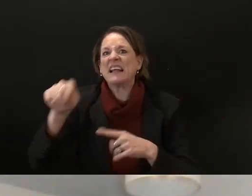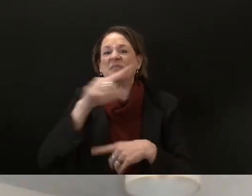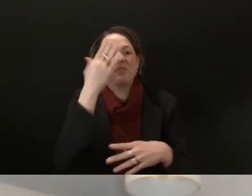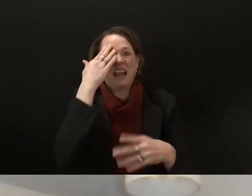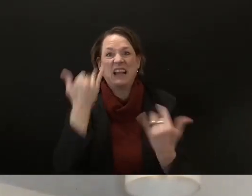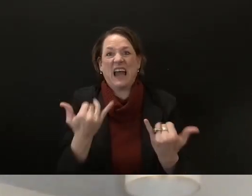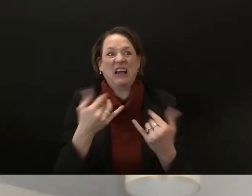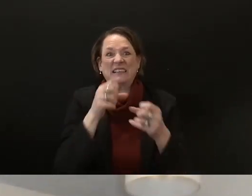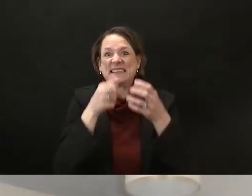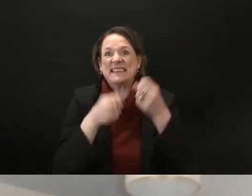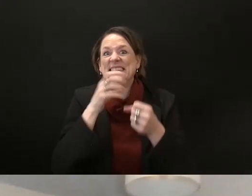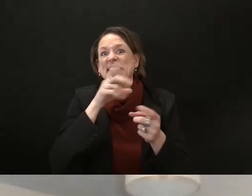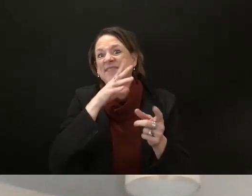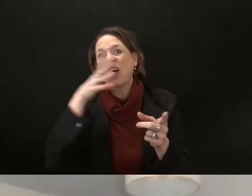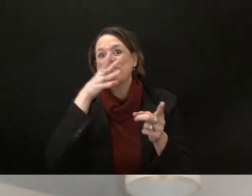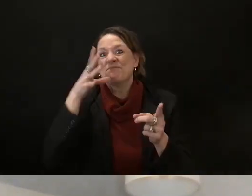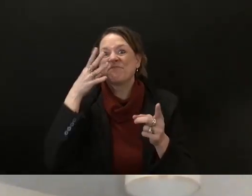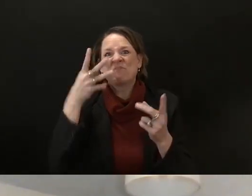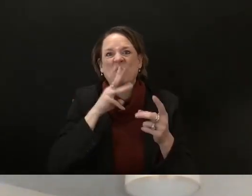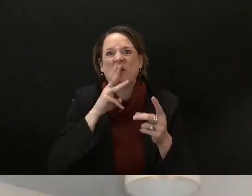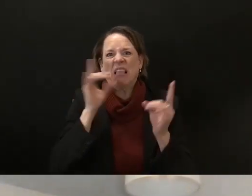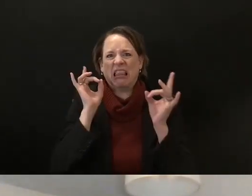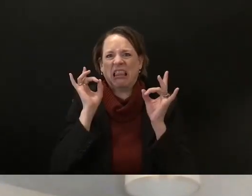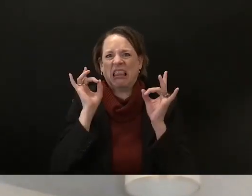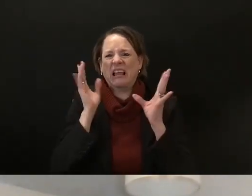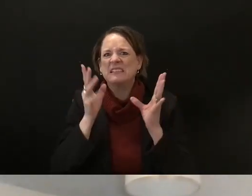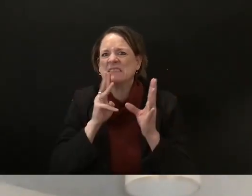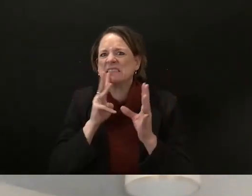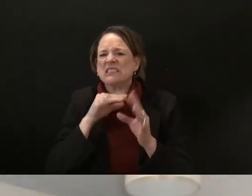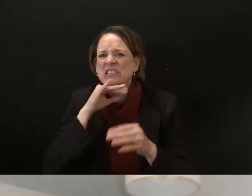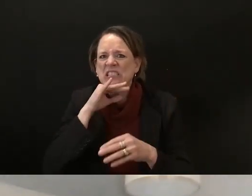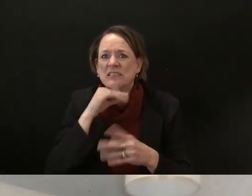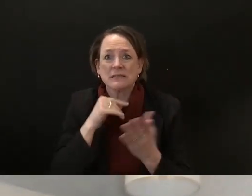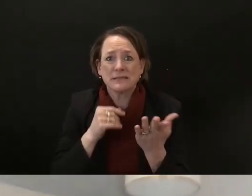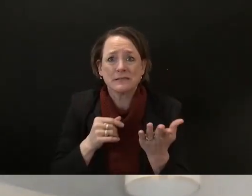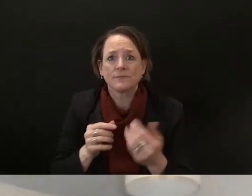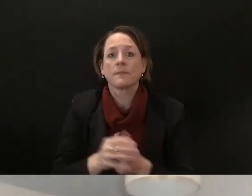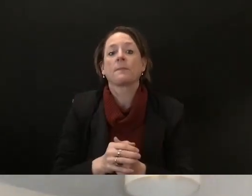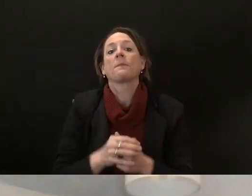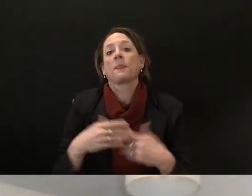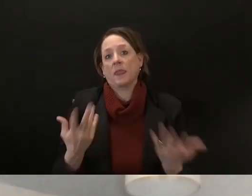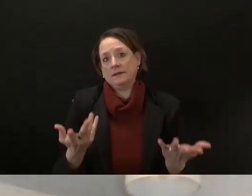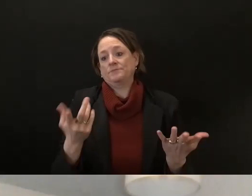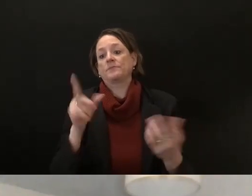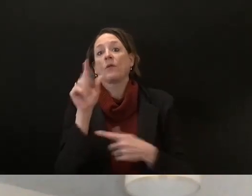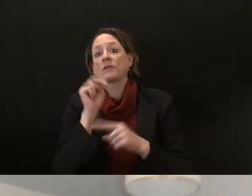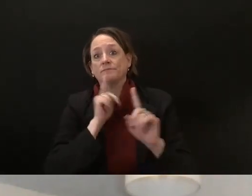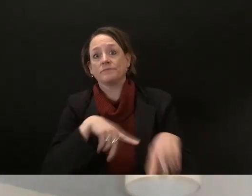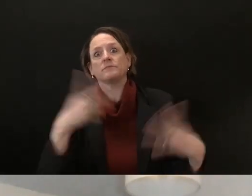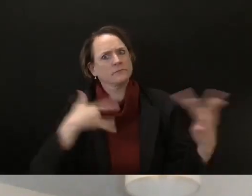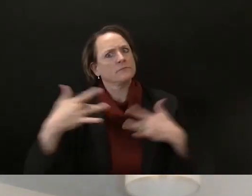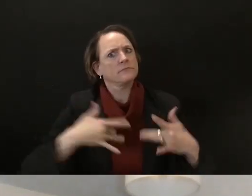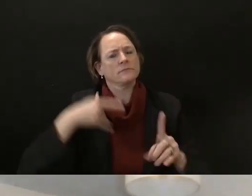water uh worry about pfos contamination um which is a huge issue there was pfos used